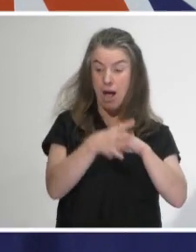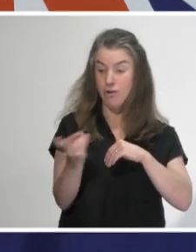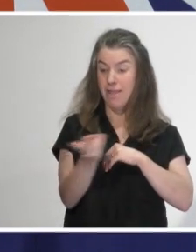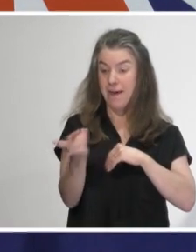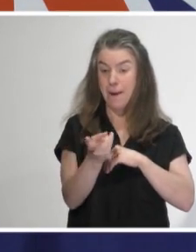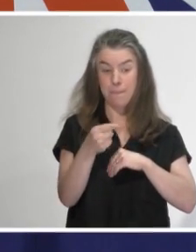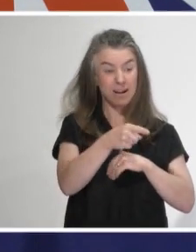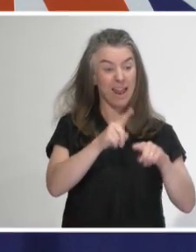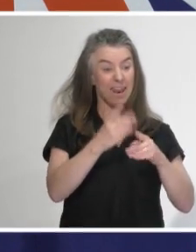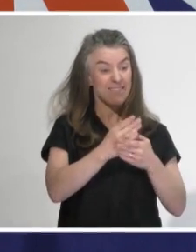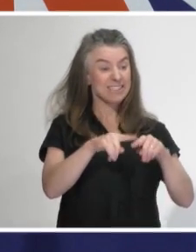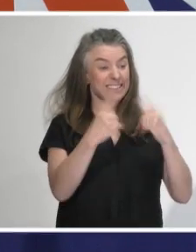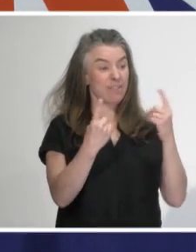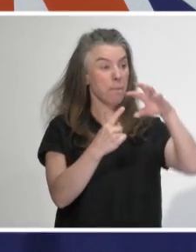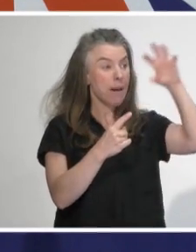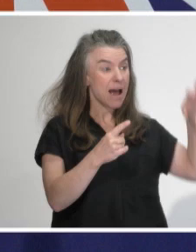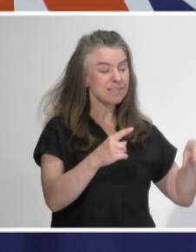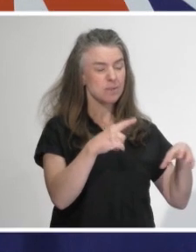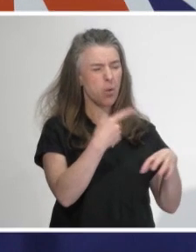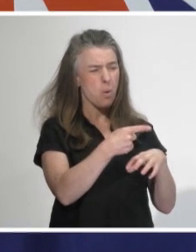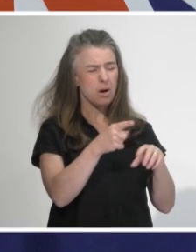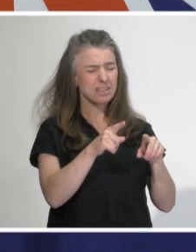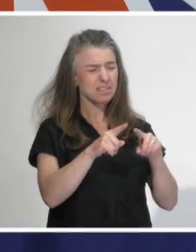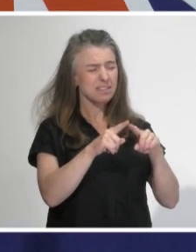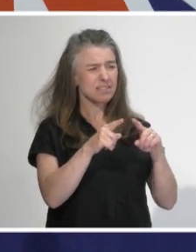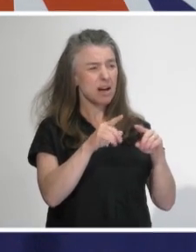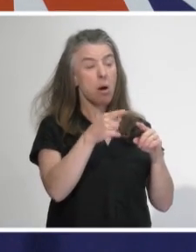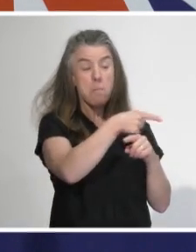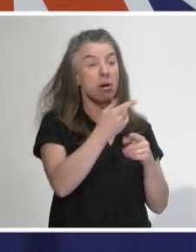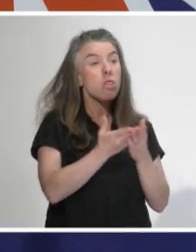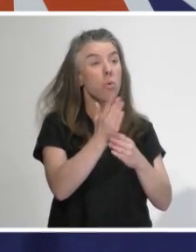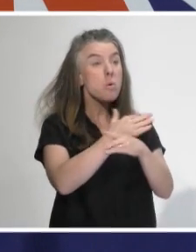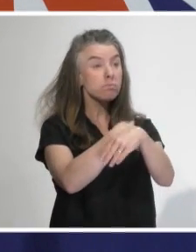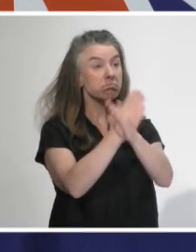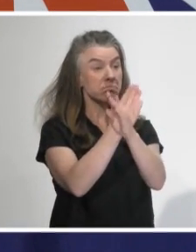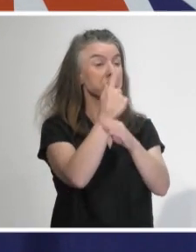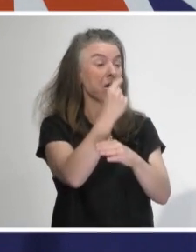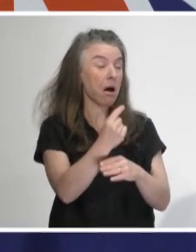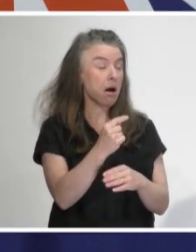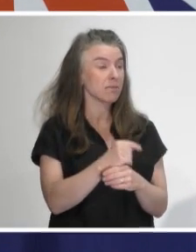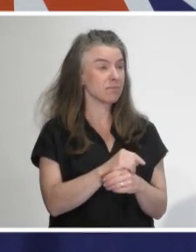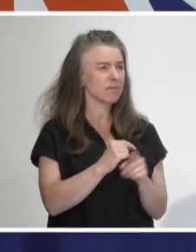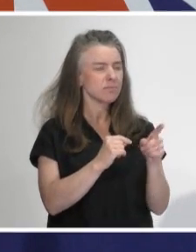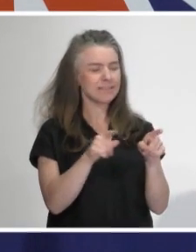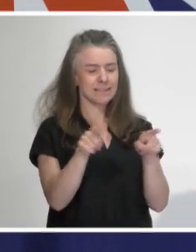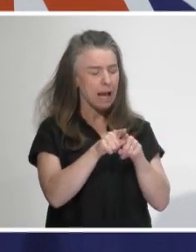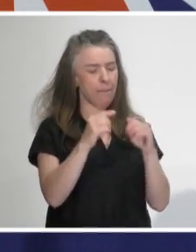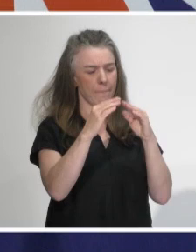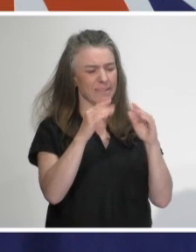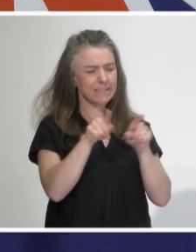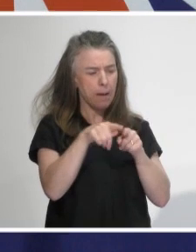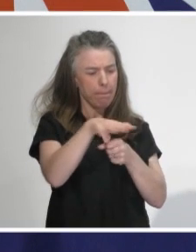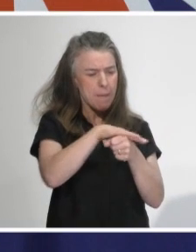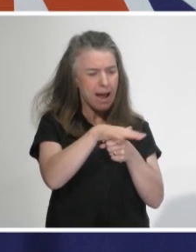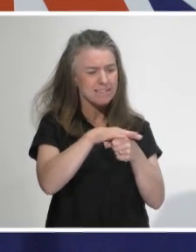I think it's questionable. Although it could be being done virtually, of course. In person, so they're in person, same location, different